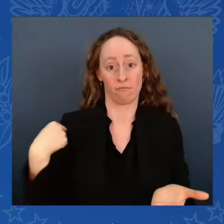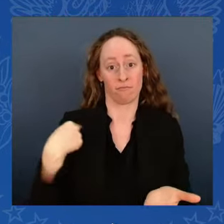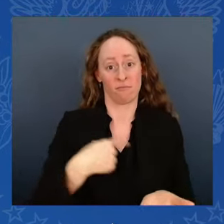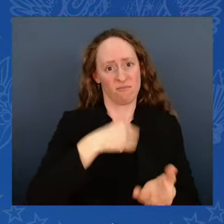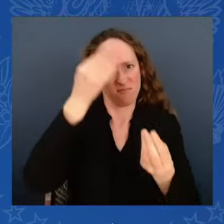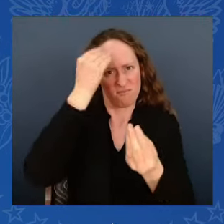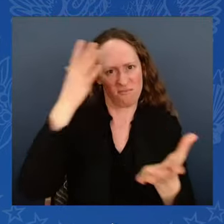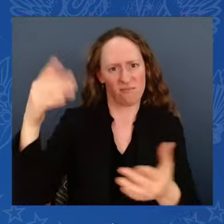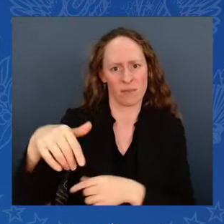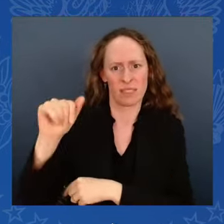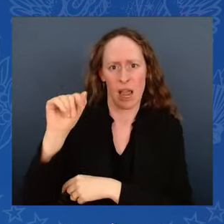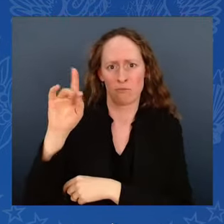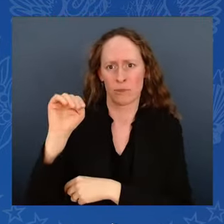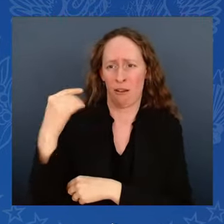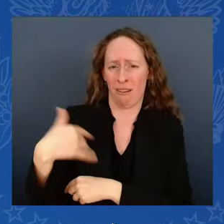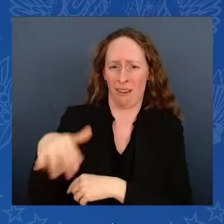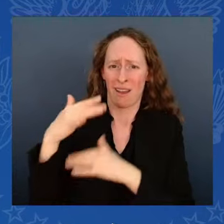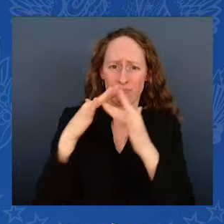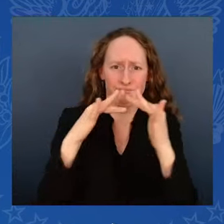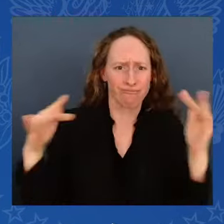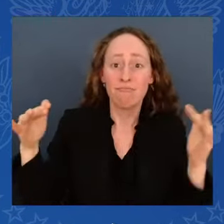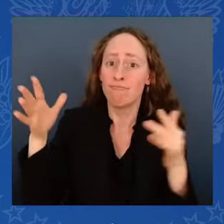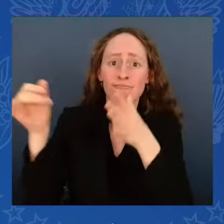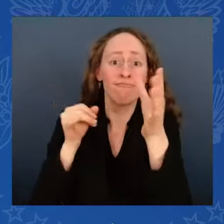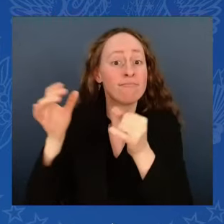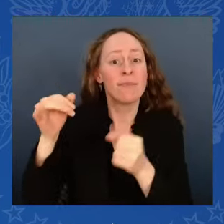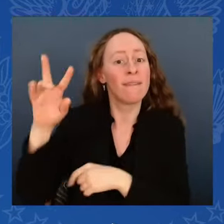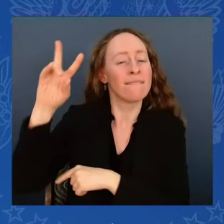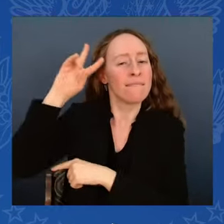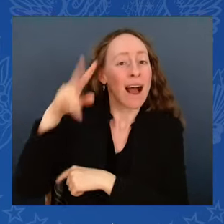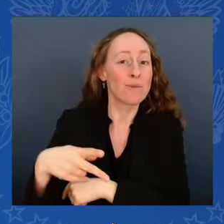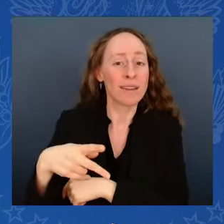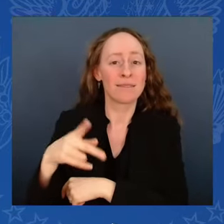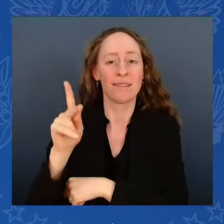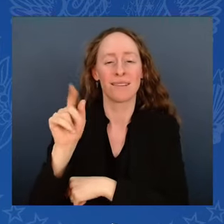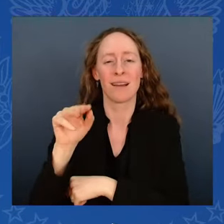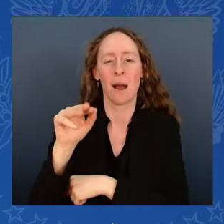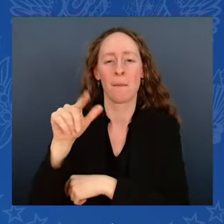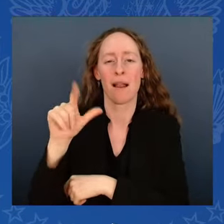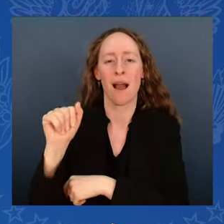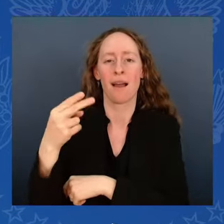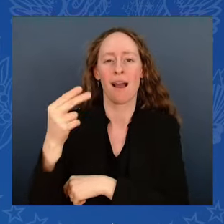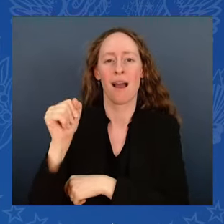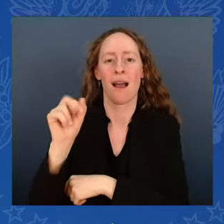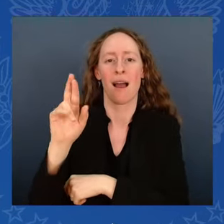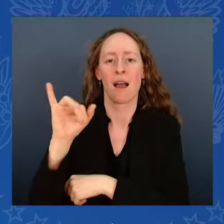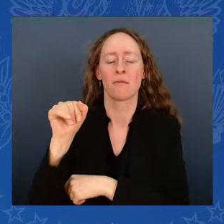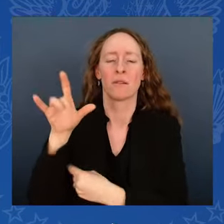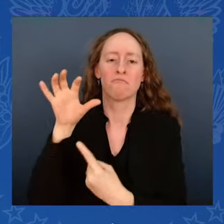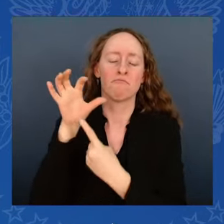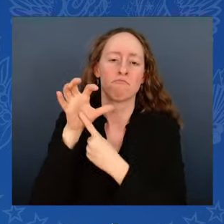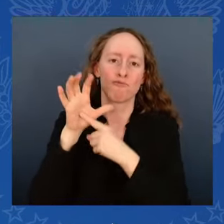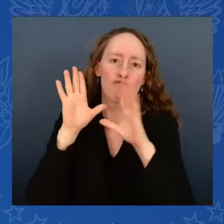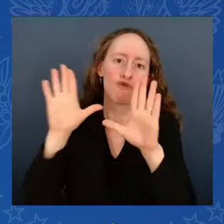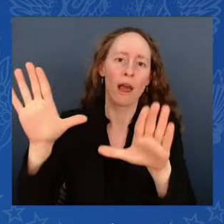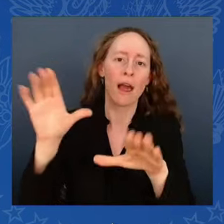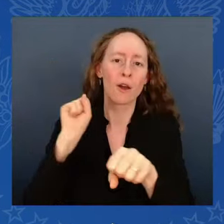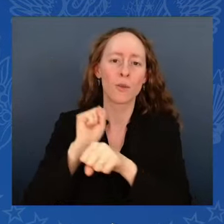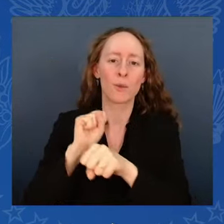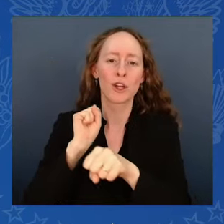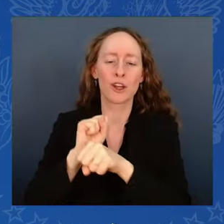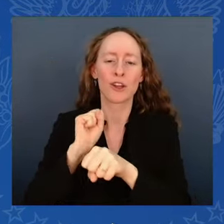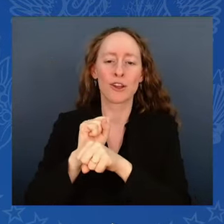who's doing an incredible job, in my view. And so is Steve Benjamin, who's with us. He's with you guys tonight, right now.